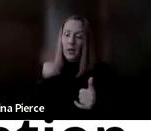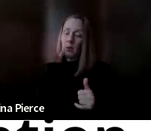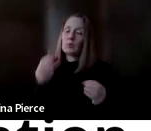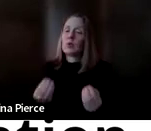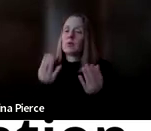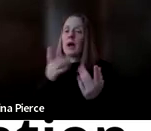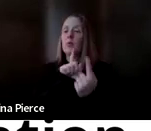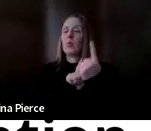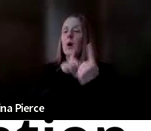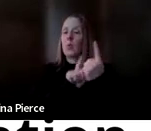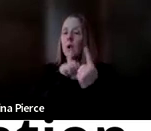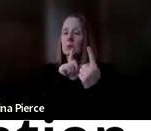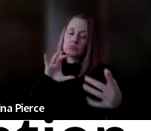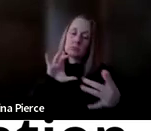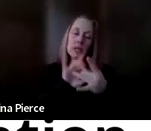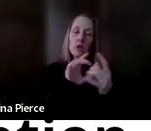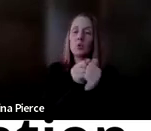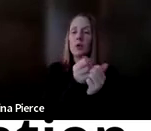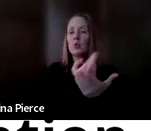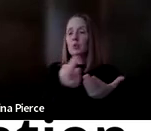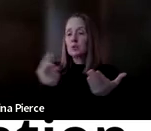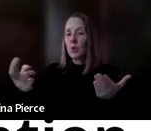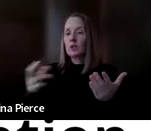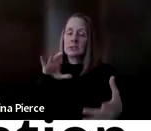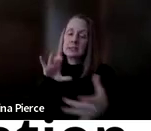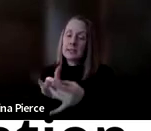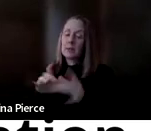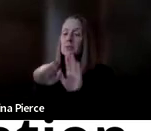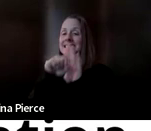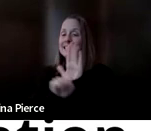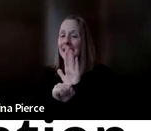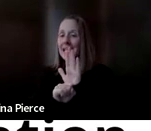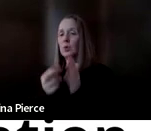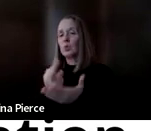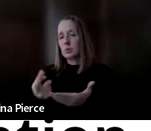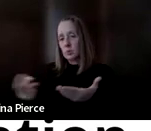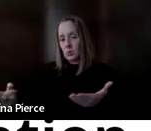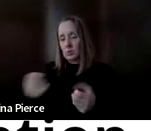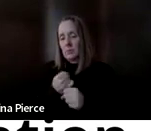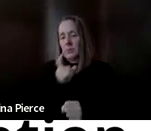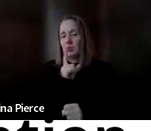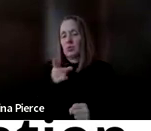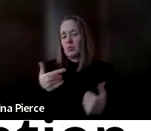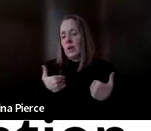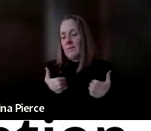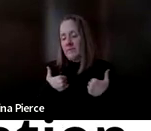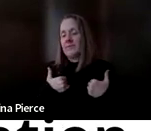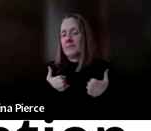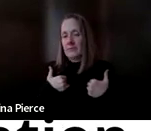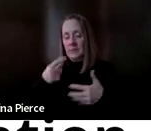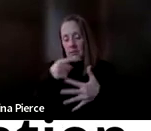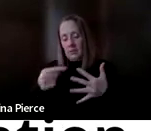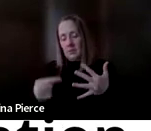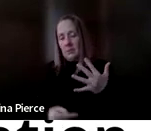connect you with the local resources. They connect you with the statewide resources. They make sure you have those pieces in